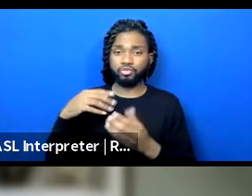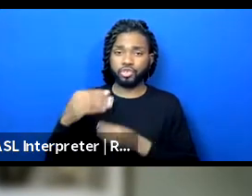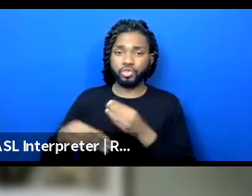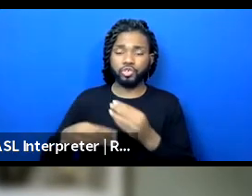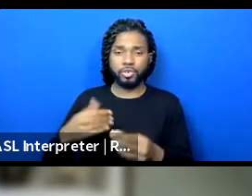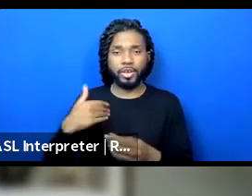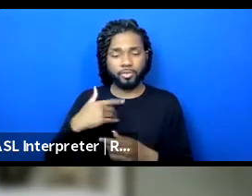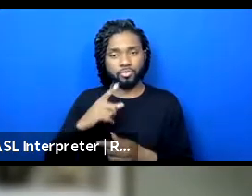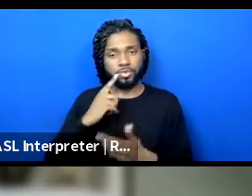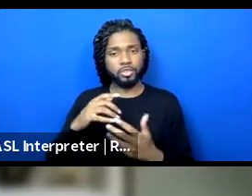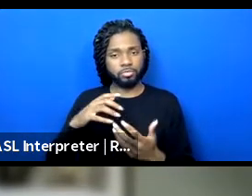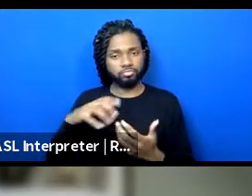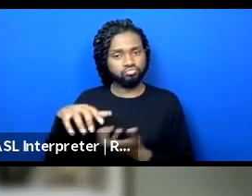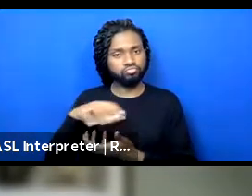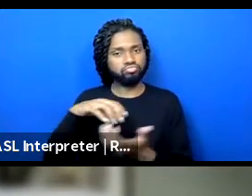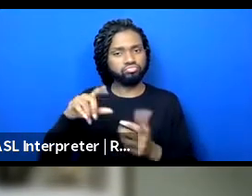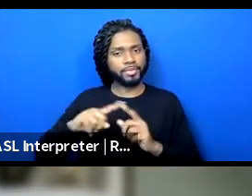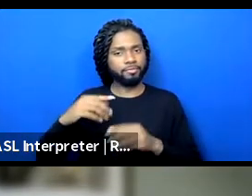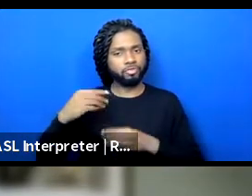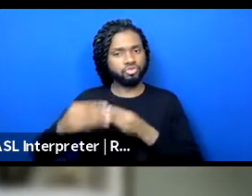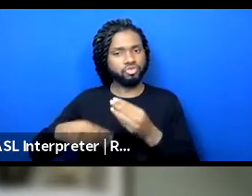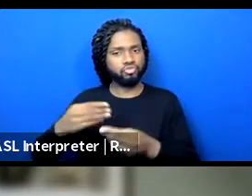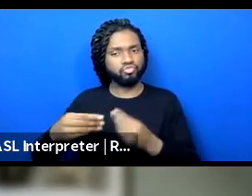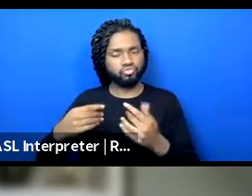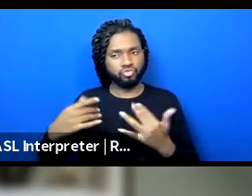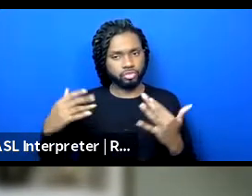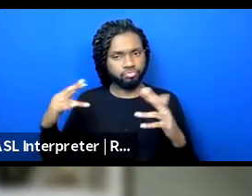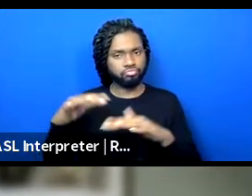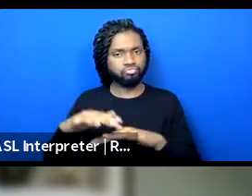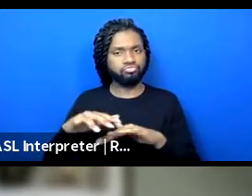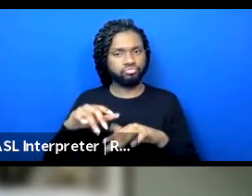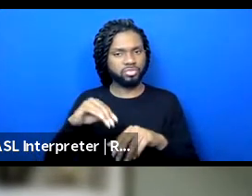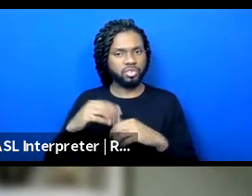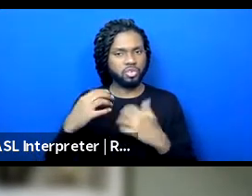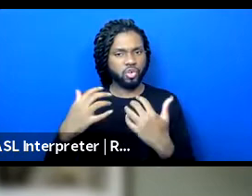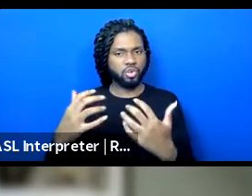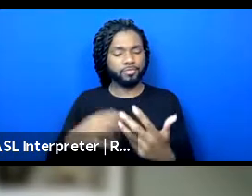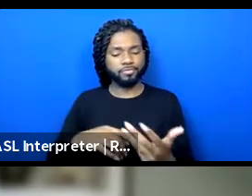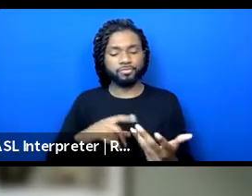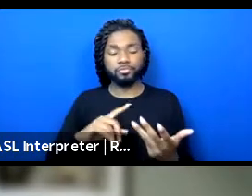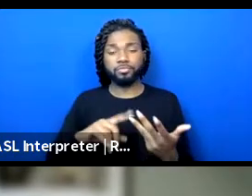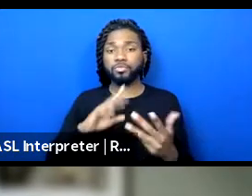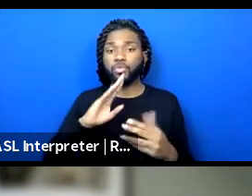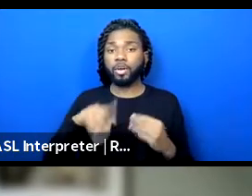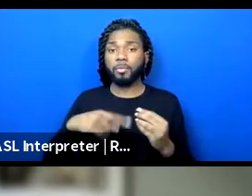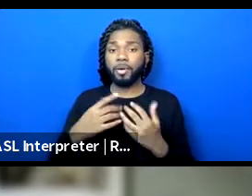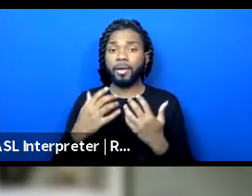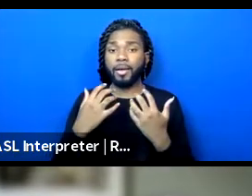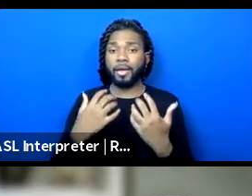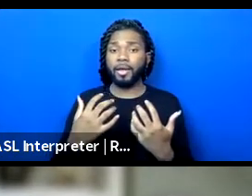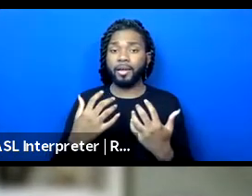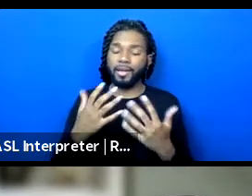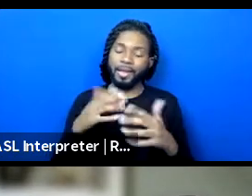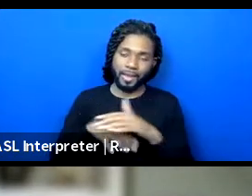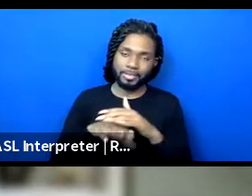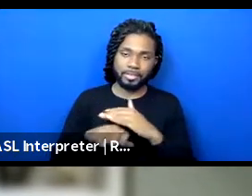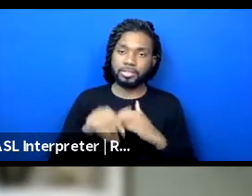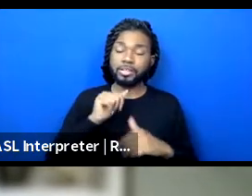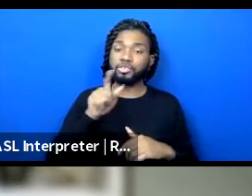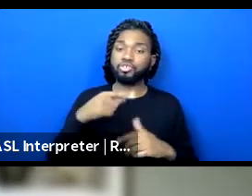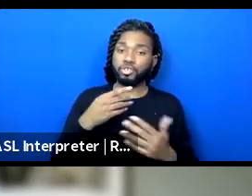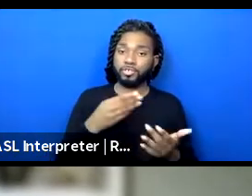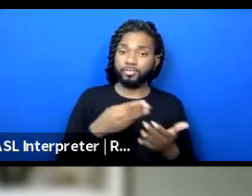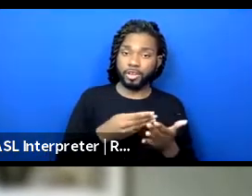intergenerational audience. We talked about access, not only financial accessibility, but physical